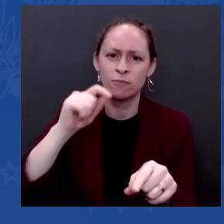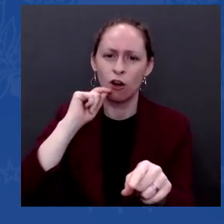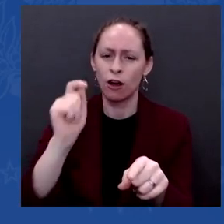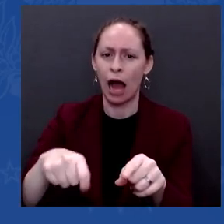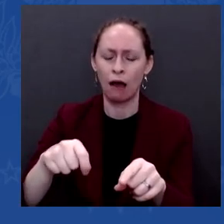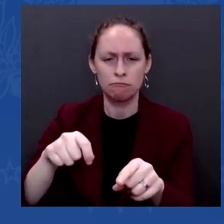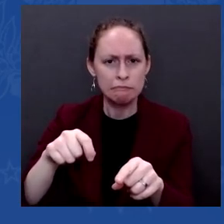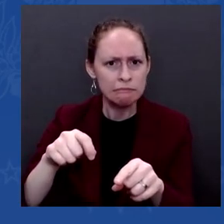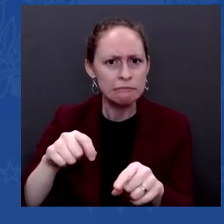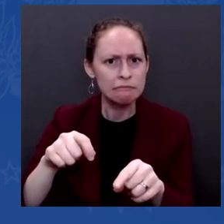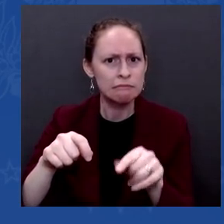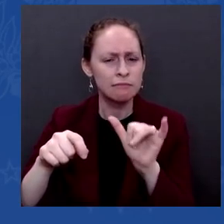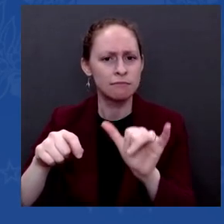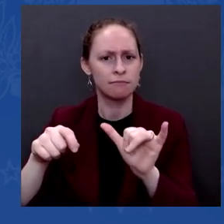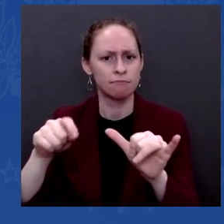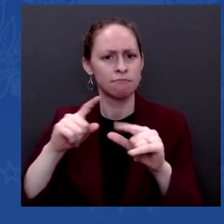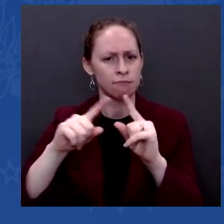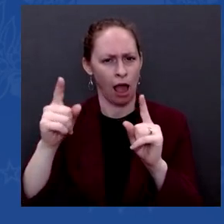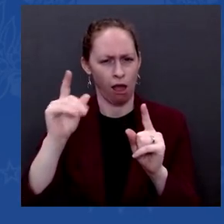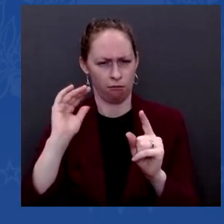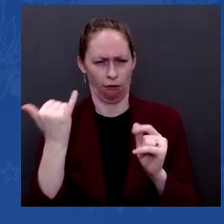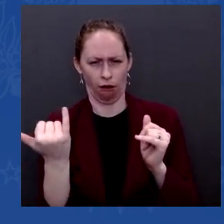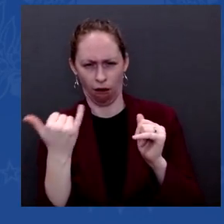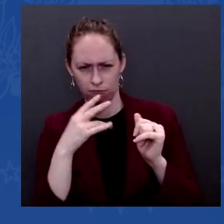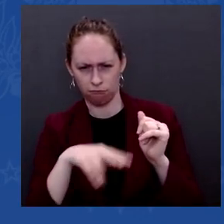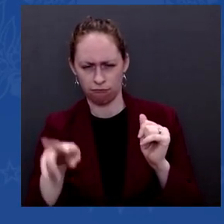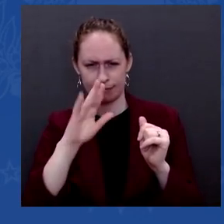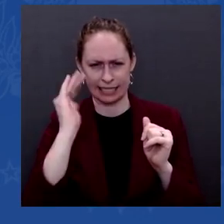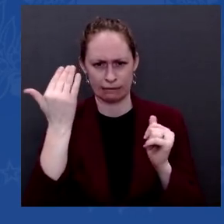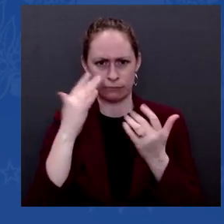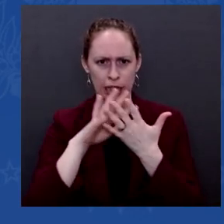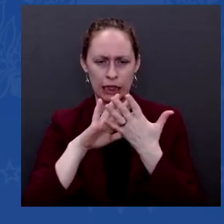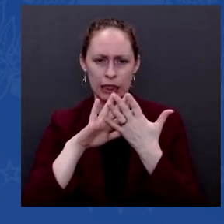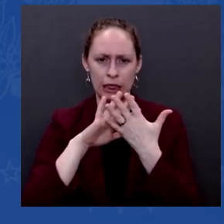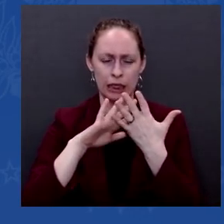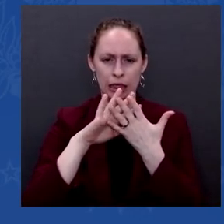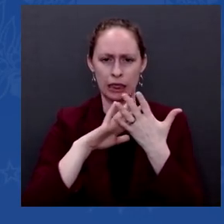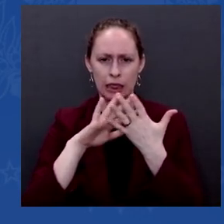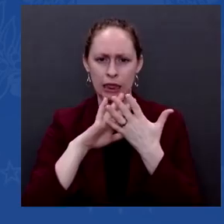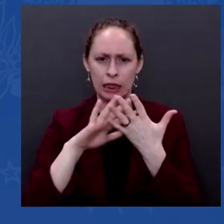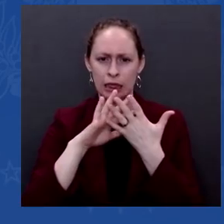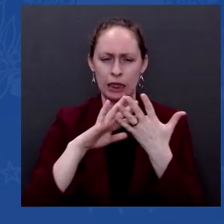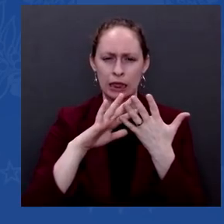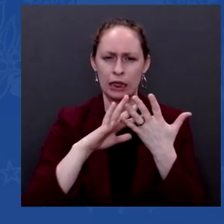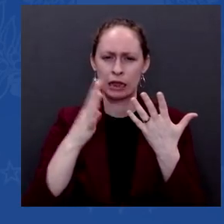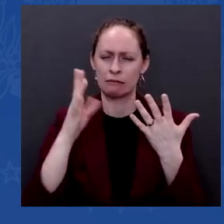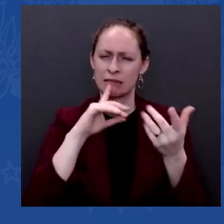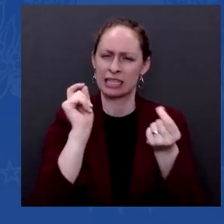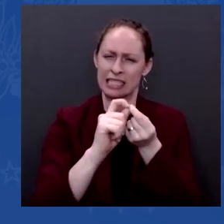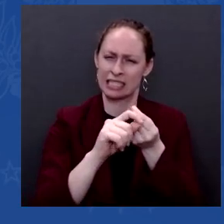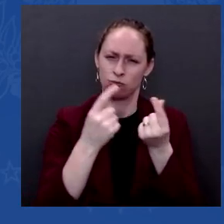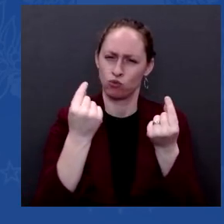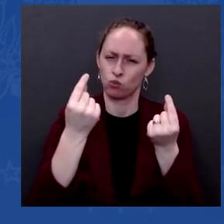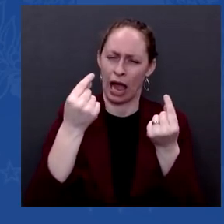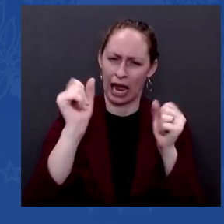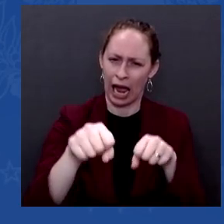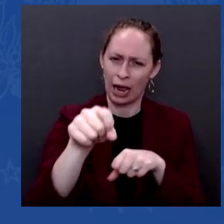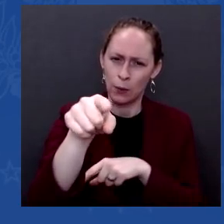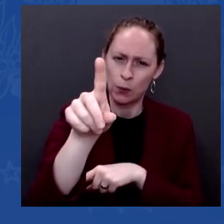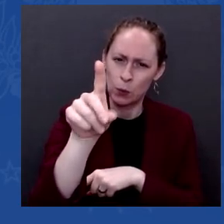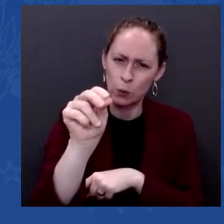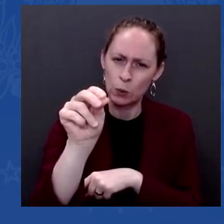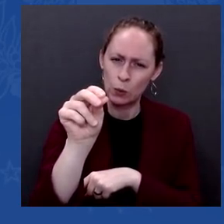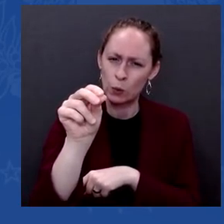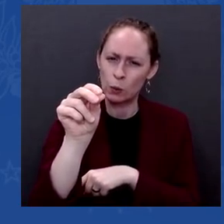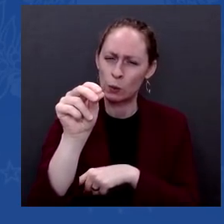NATO aren't willing to put troops on the line to defend Ukraine and American allies can't agree on a sanctions package, hasn't the U.S. and the West lost